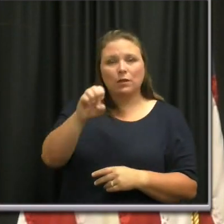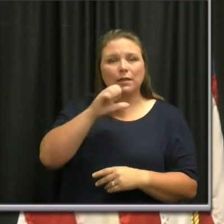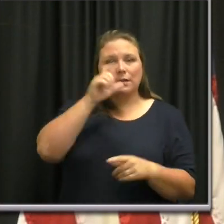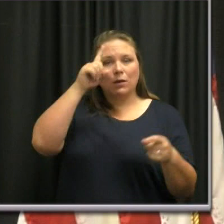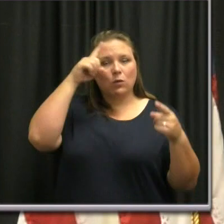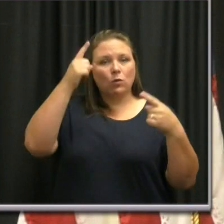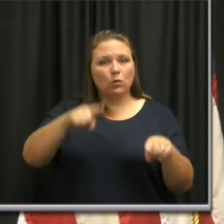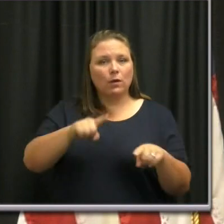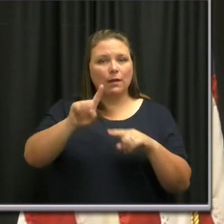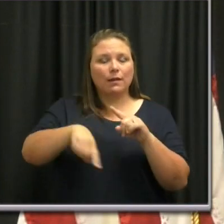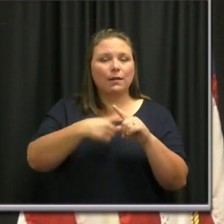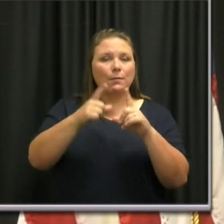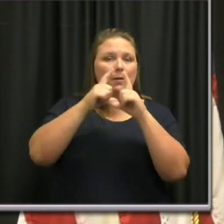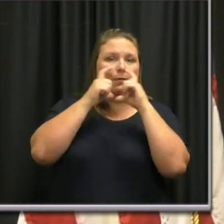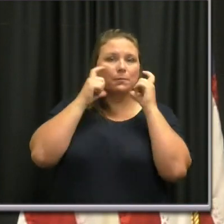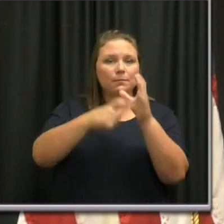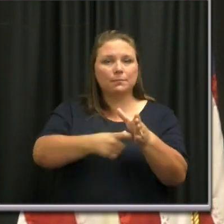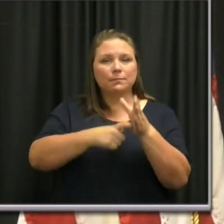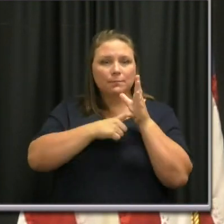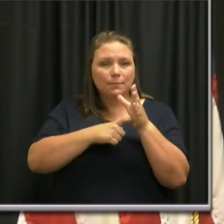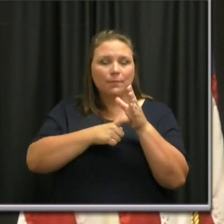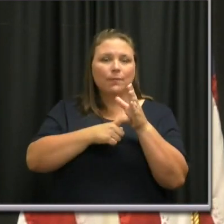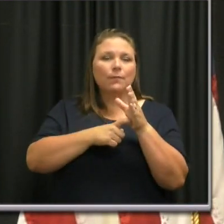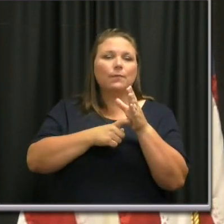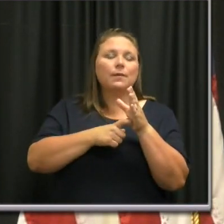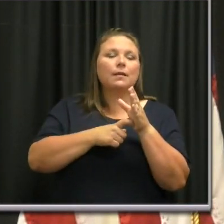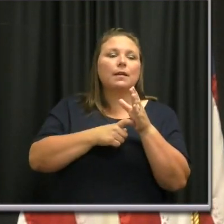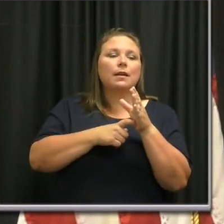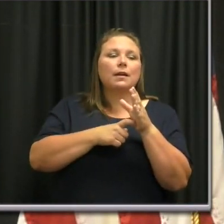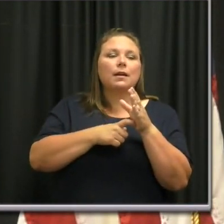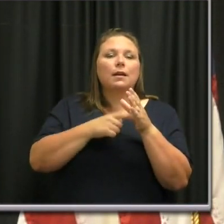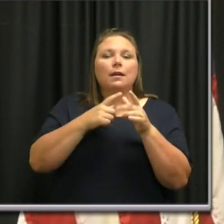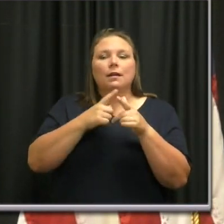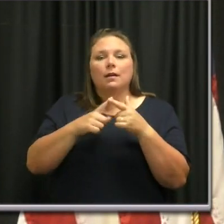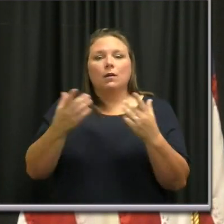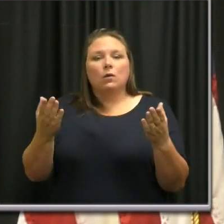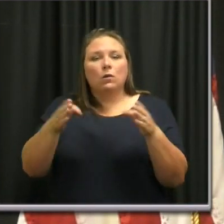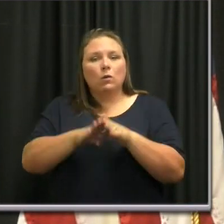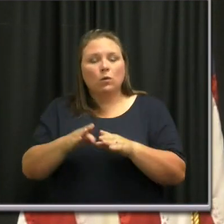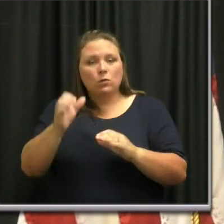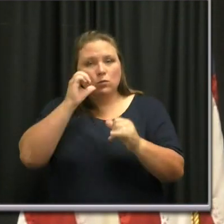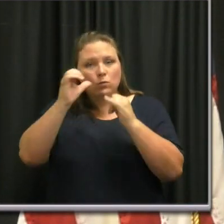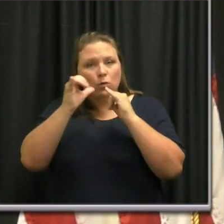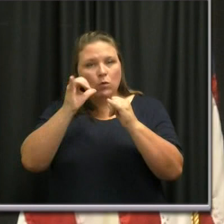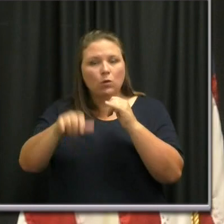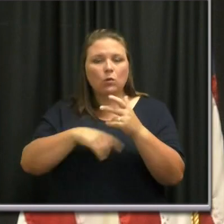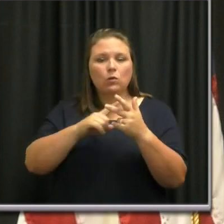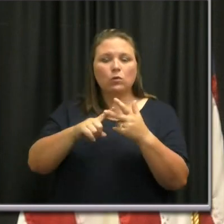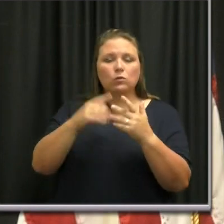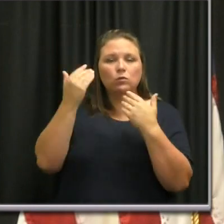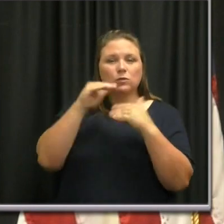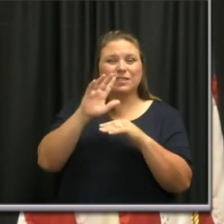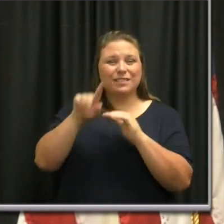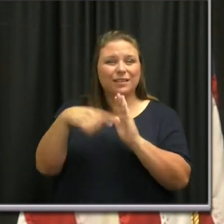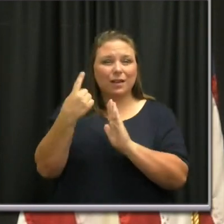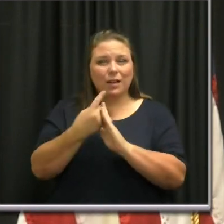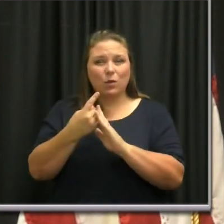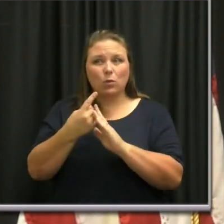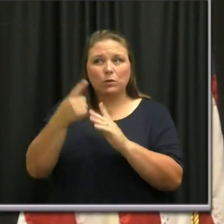page when it comes to, uh, enforcing masks, closing bars, or restricting their hours.